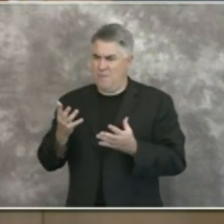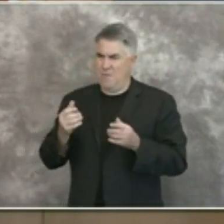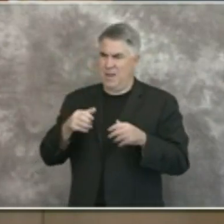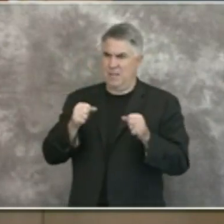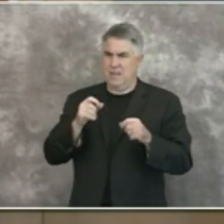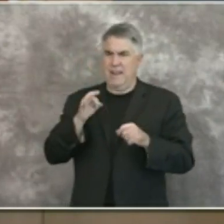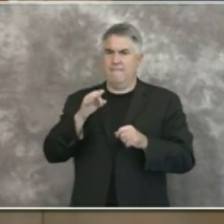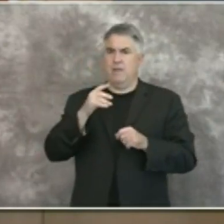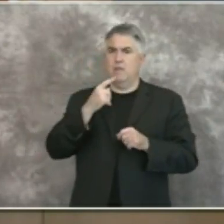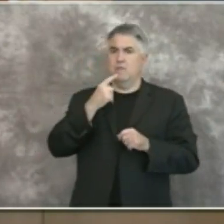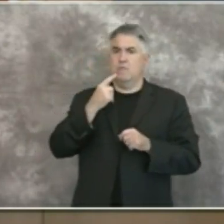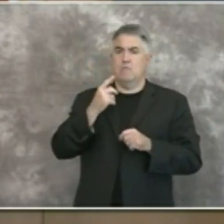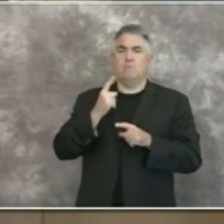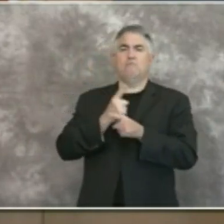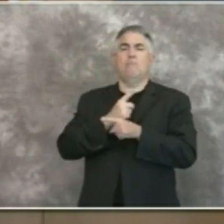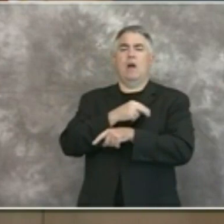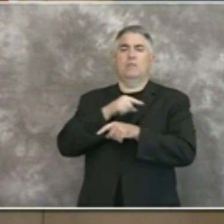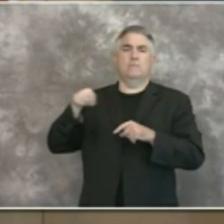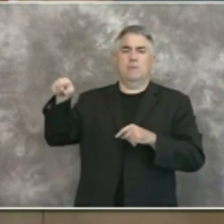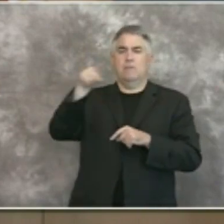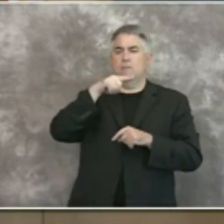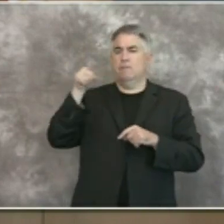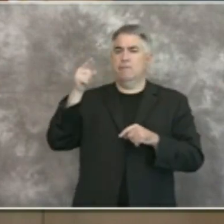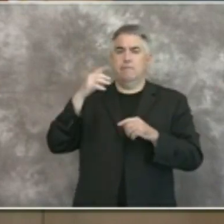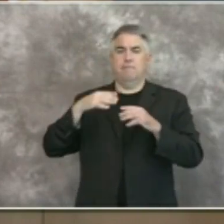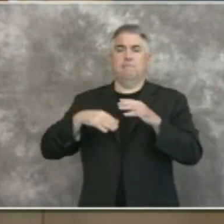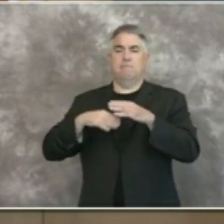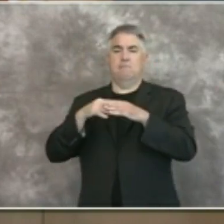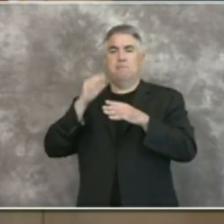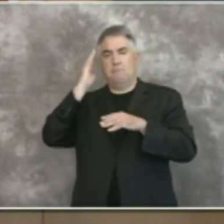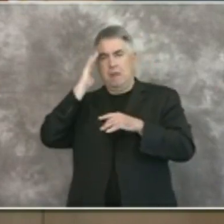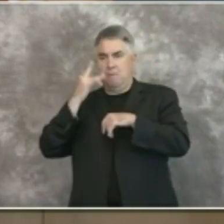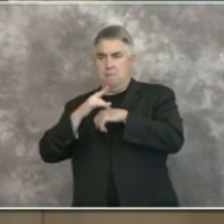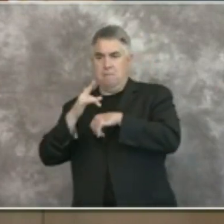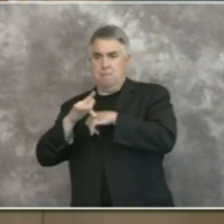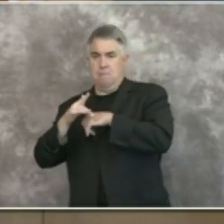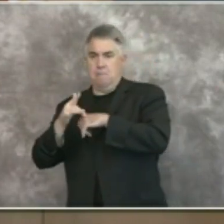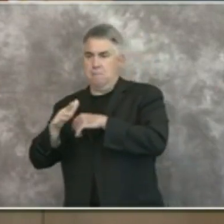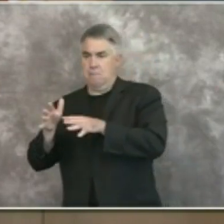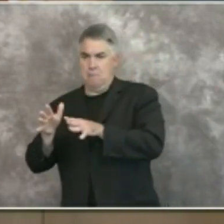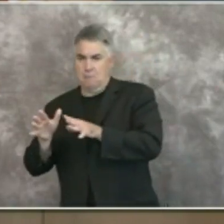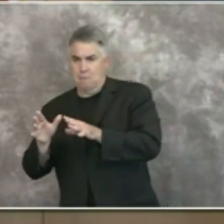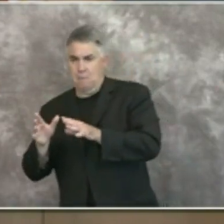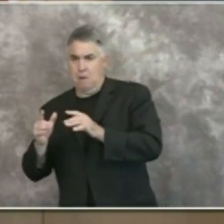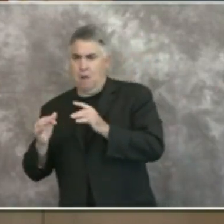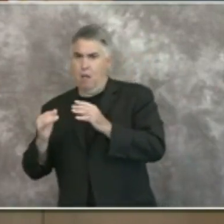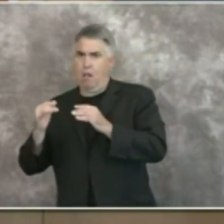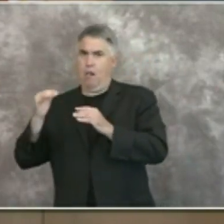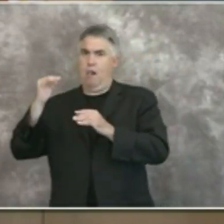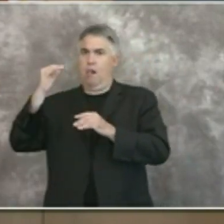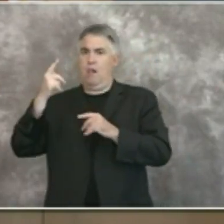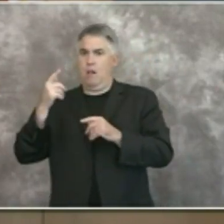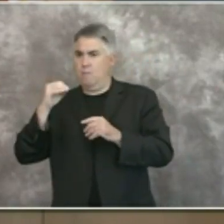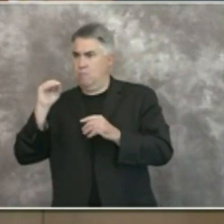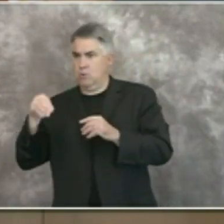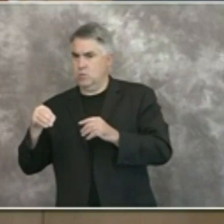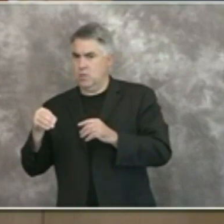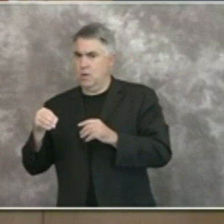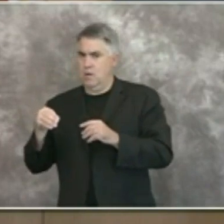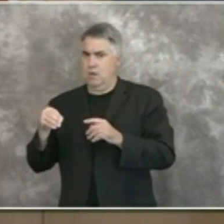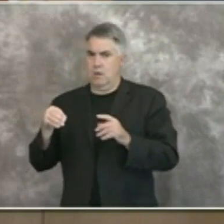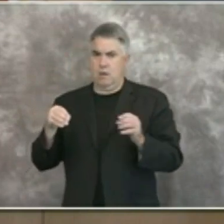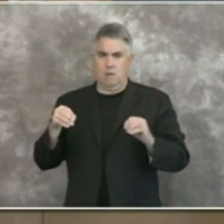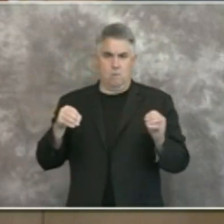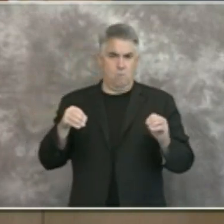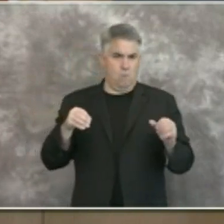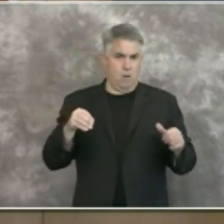capacity uh regular hospital bed capacity uh got over 80 percent but nothing else happened